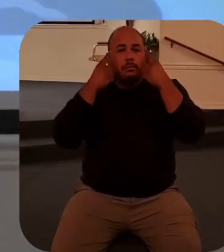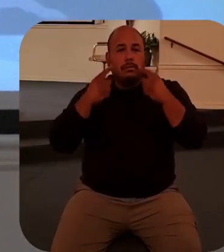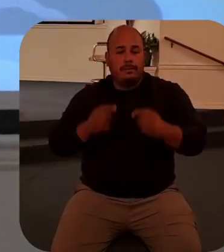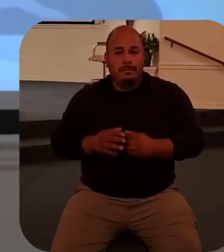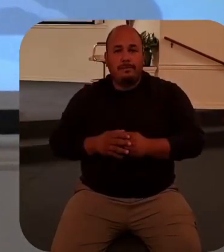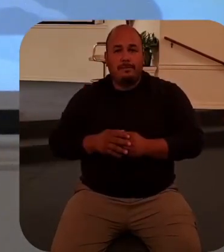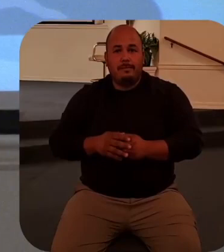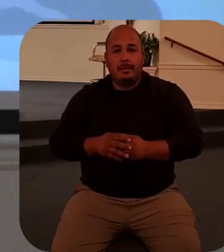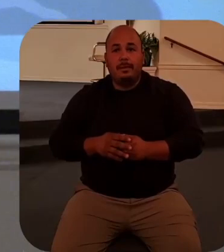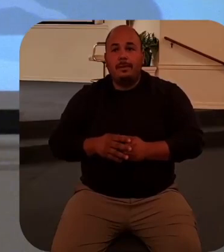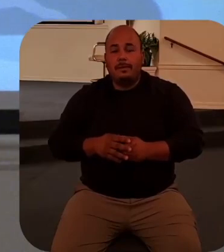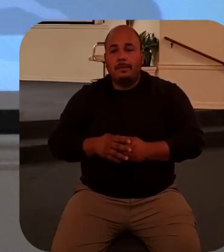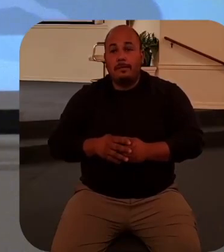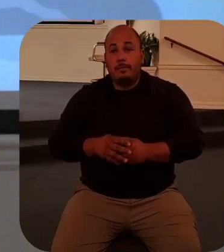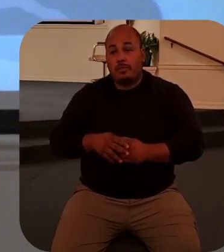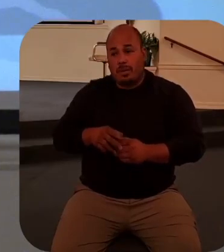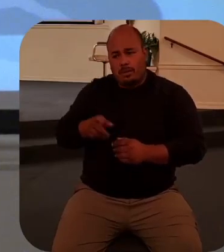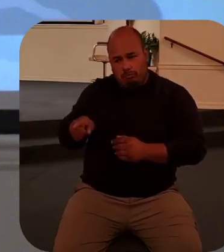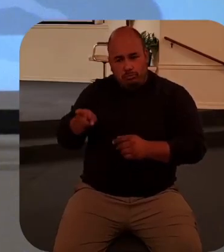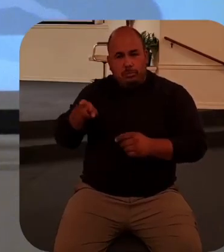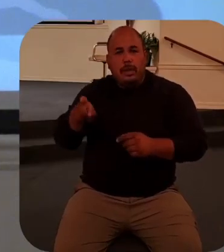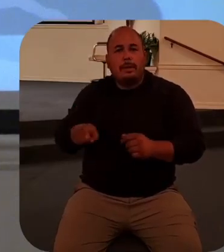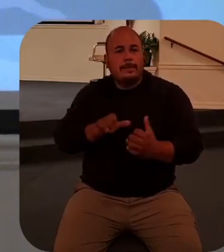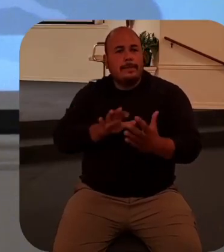and she had to decide what she believed